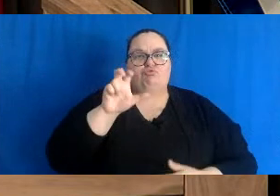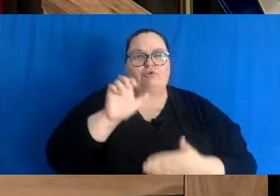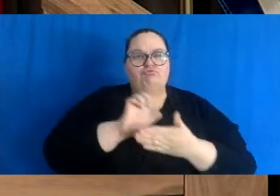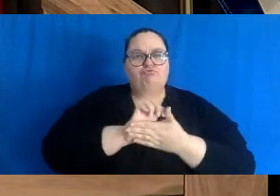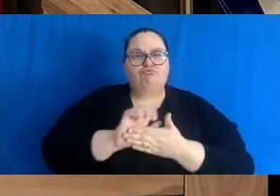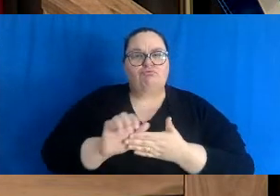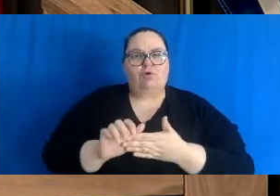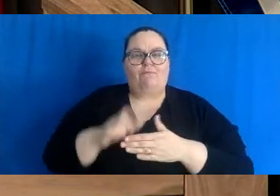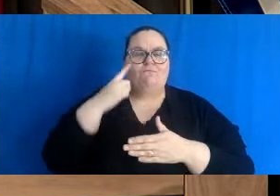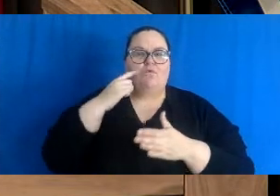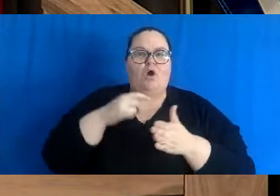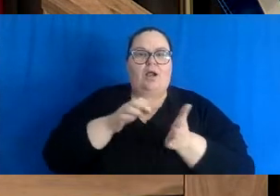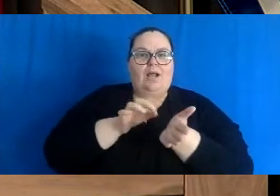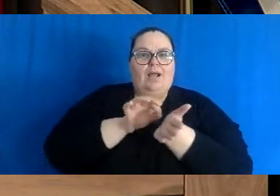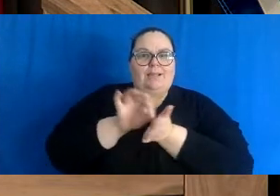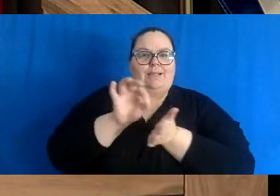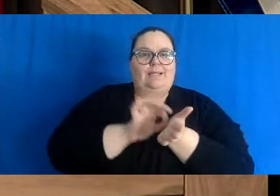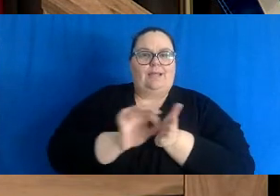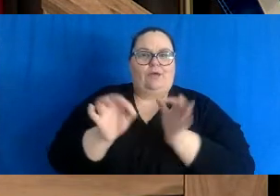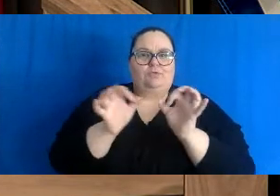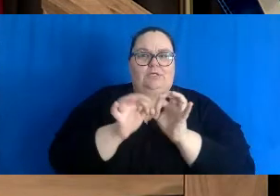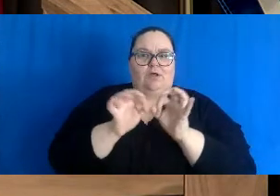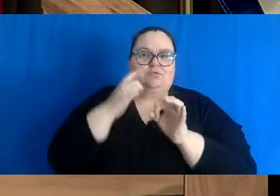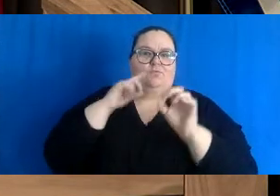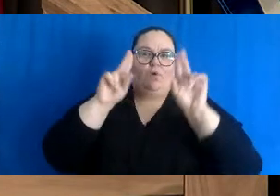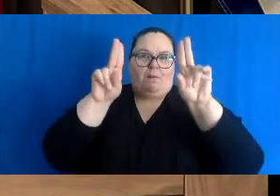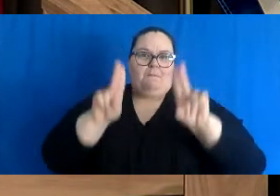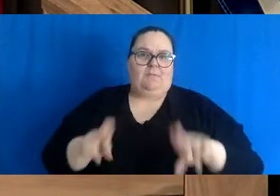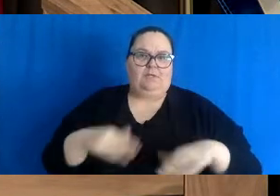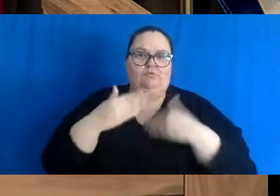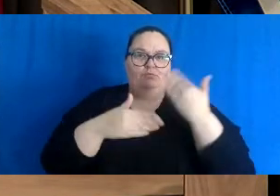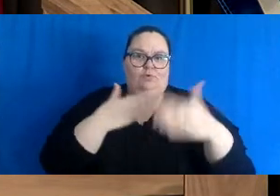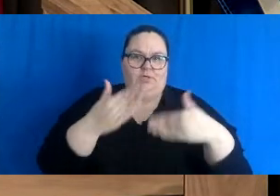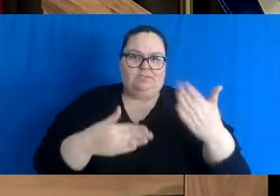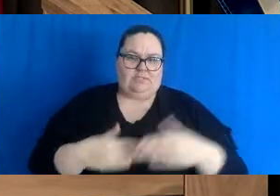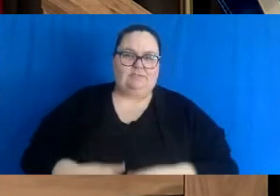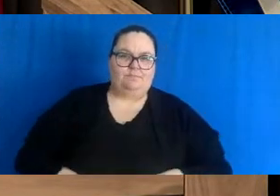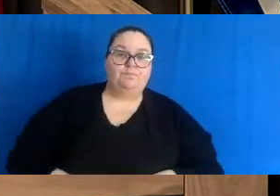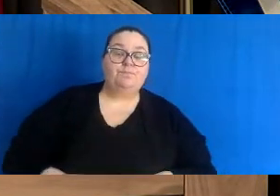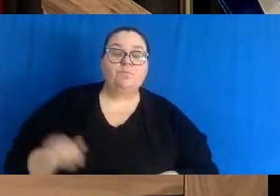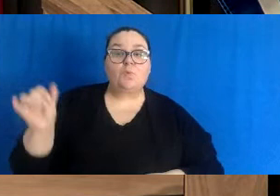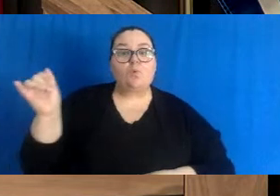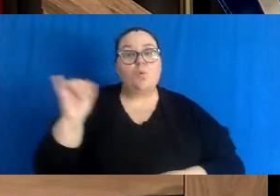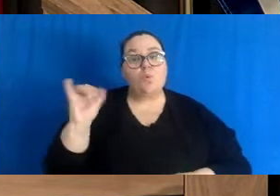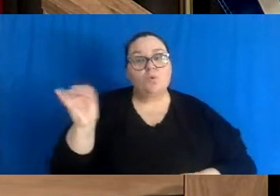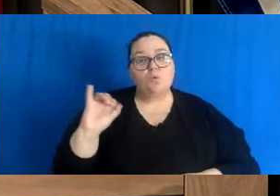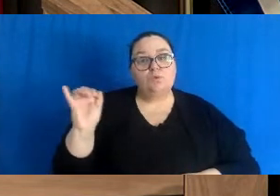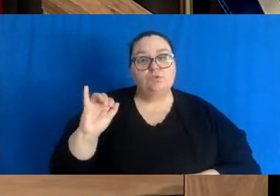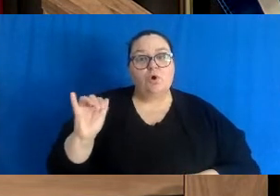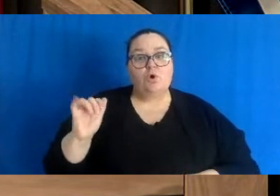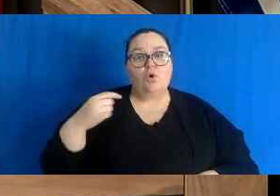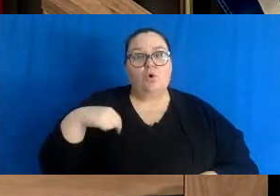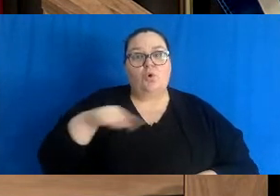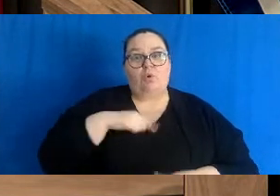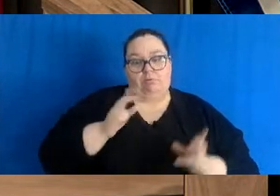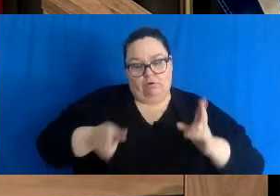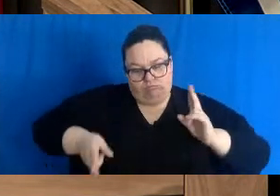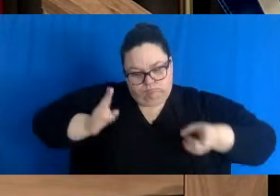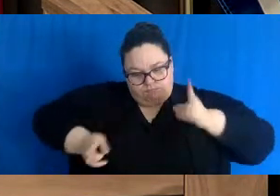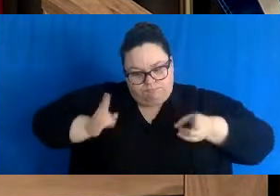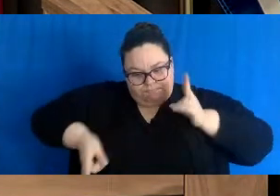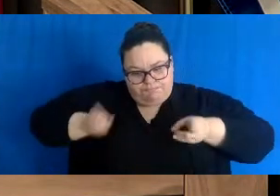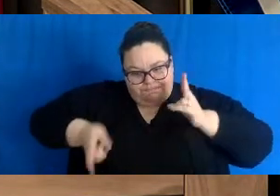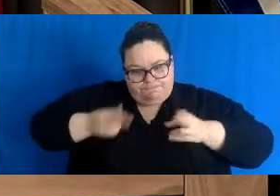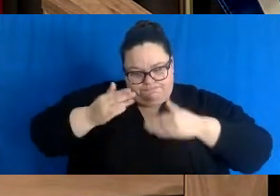accounting costs incurred throughout the application. In addition, we will expedite the assessment process